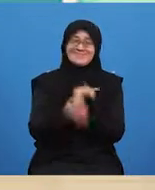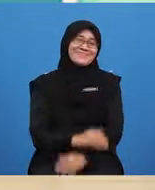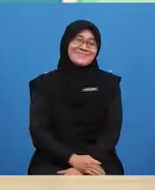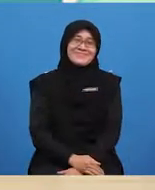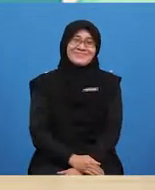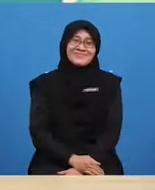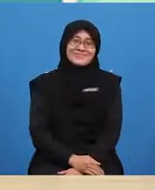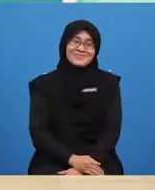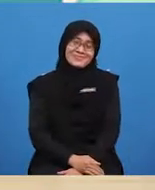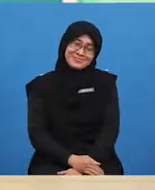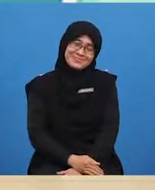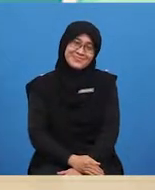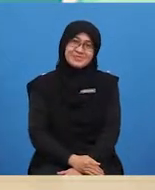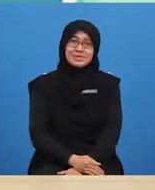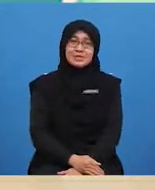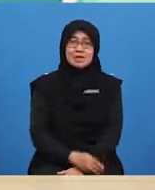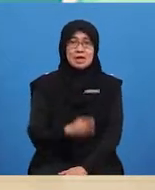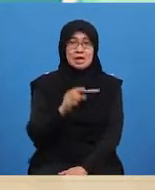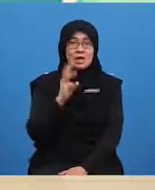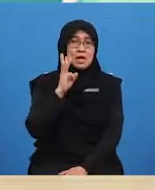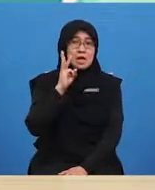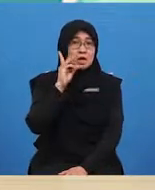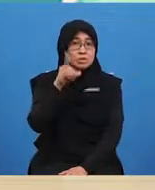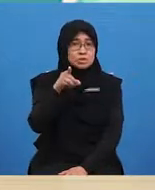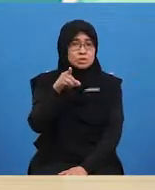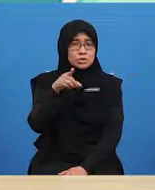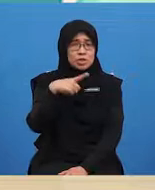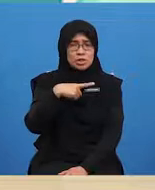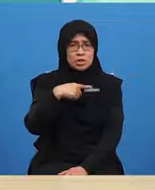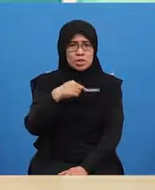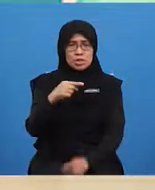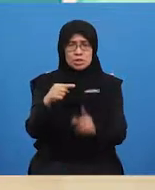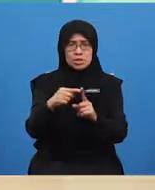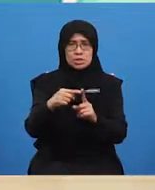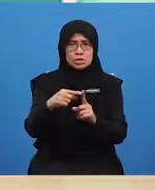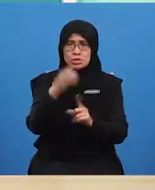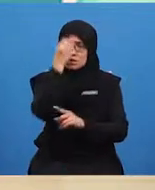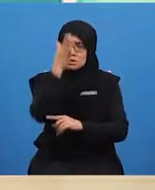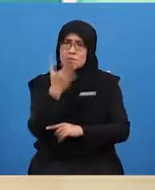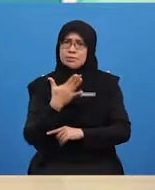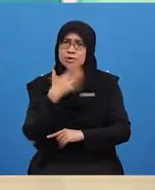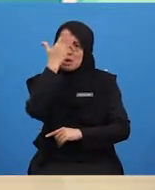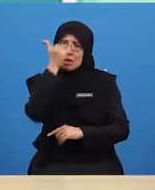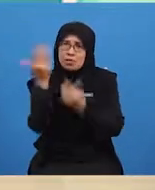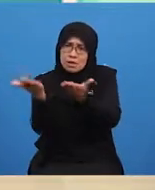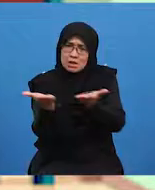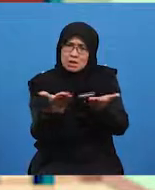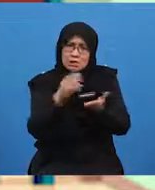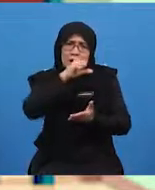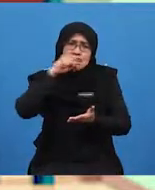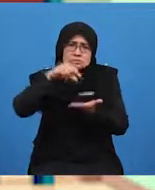Well, YOLO, would you like to tell me why you are bringing these fried chickens here?